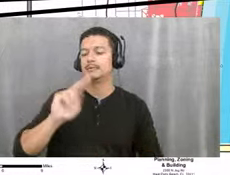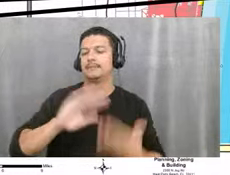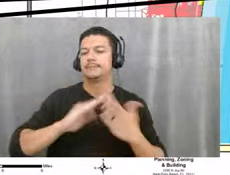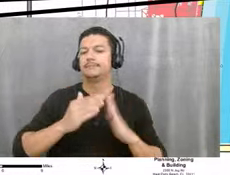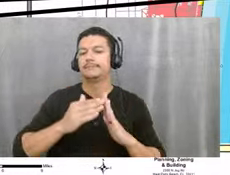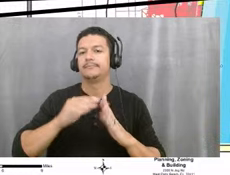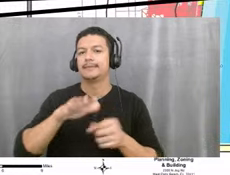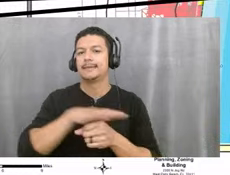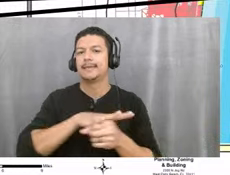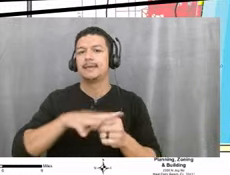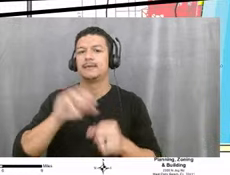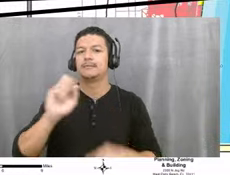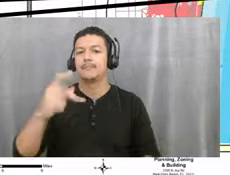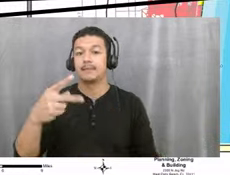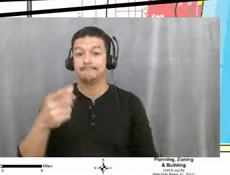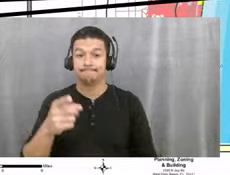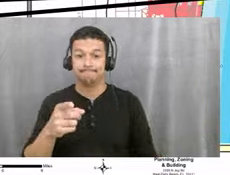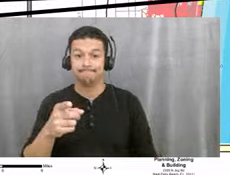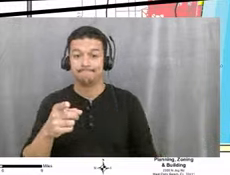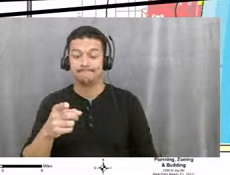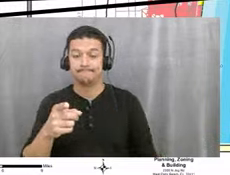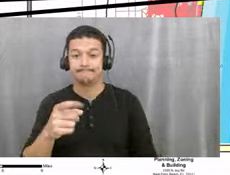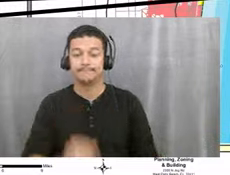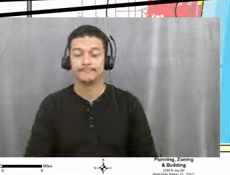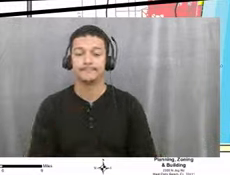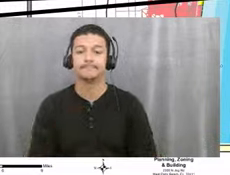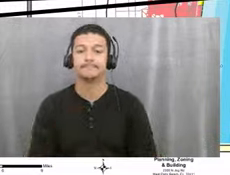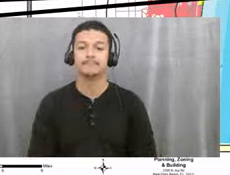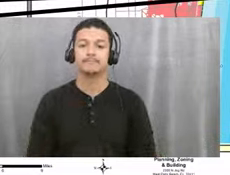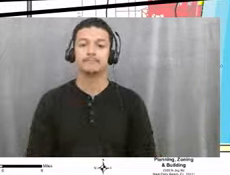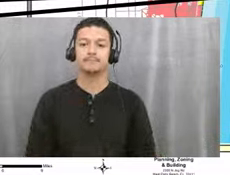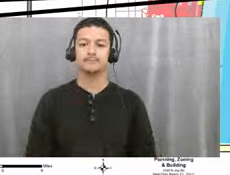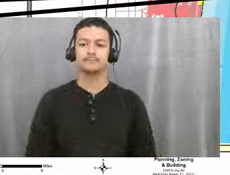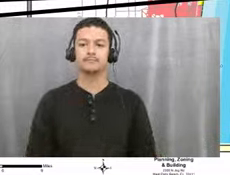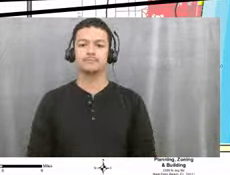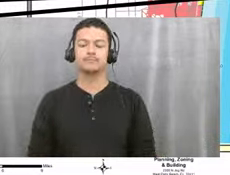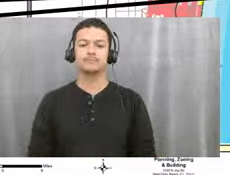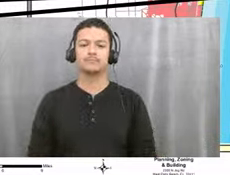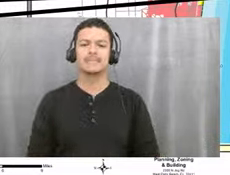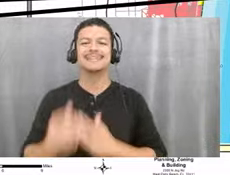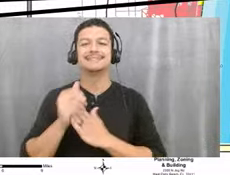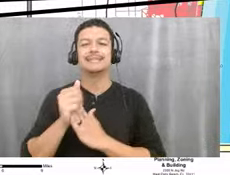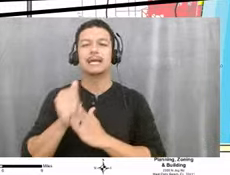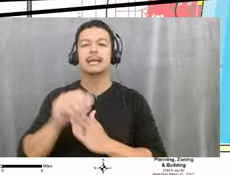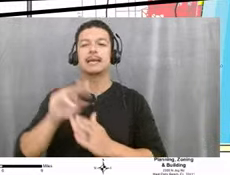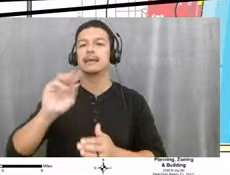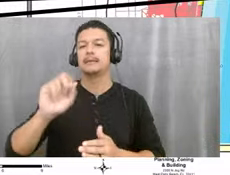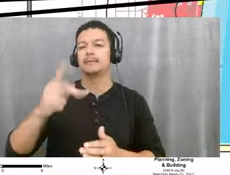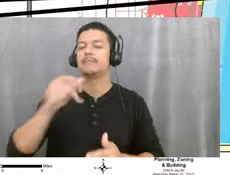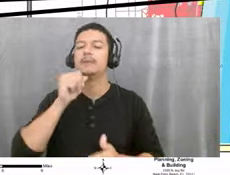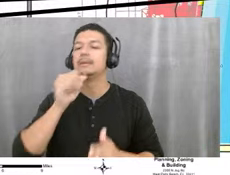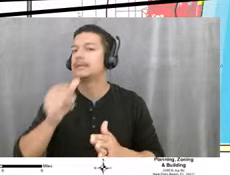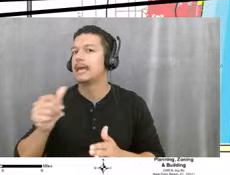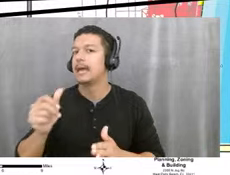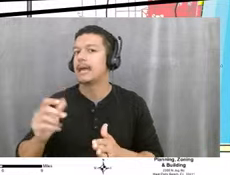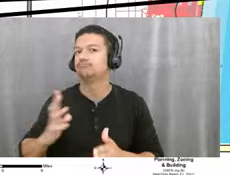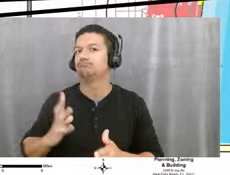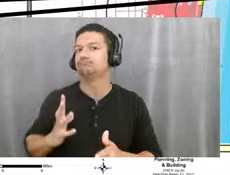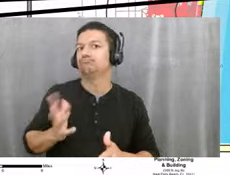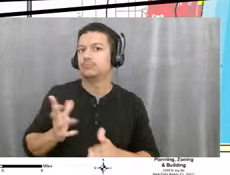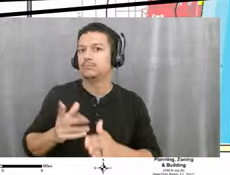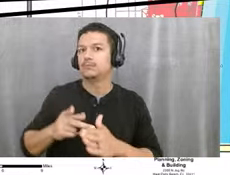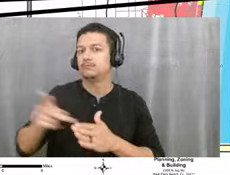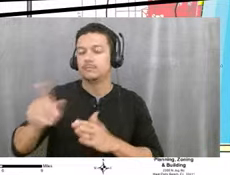Um, this is a guiding map. It is not formally in their comp plan, but this is readily available on their website.